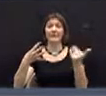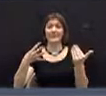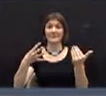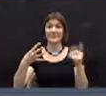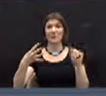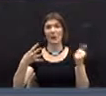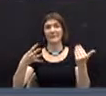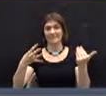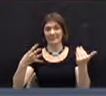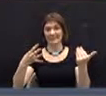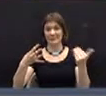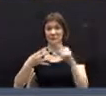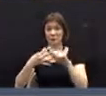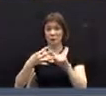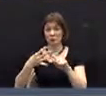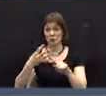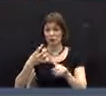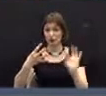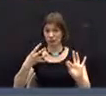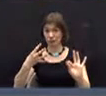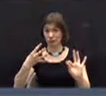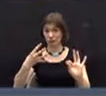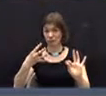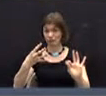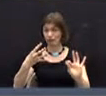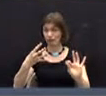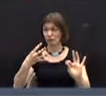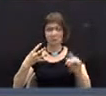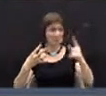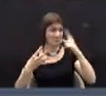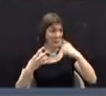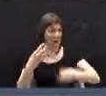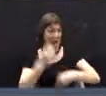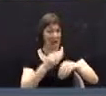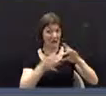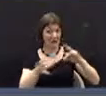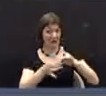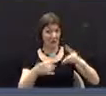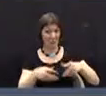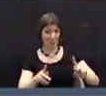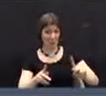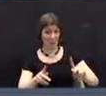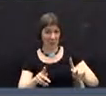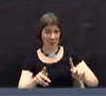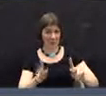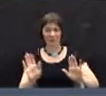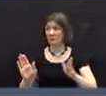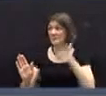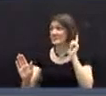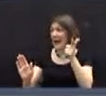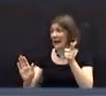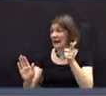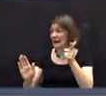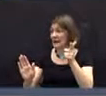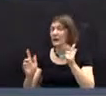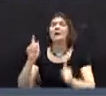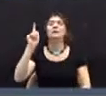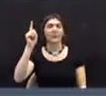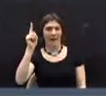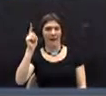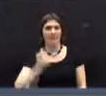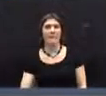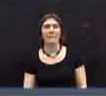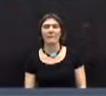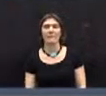15, 2015. And I'd like an opportunity to speak to that question. Thank you. Is there a second? I'm second.